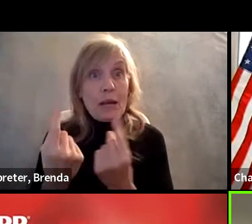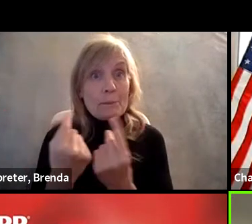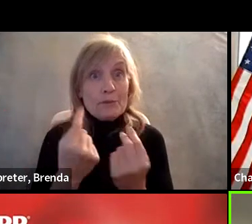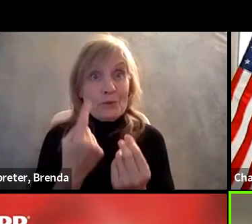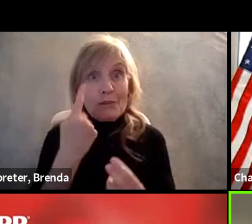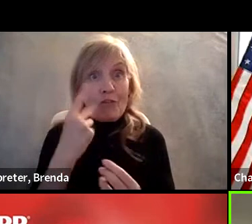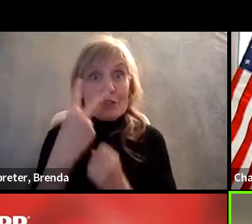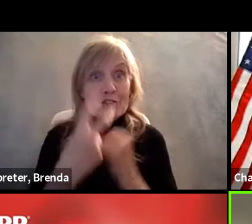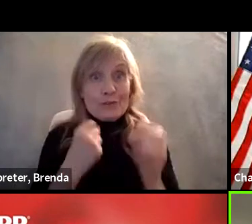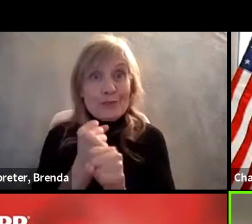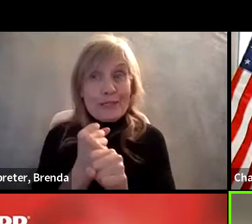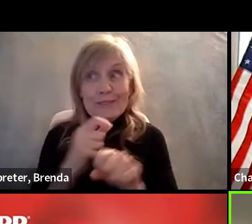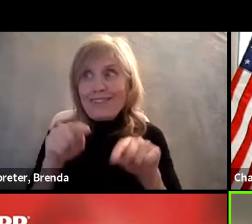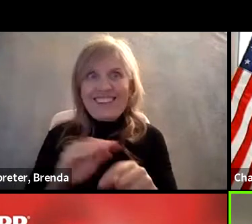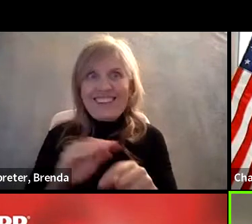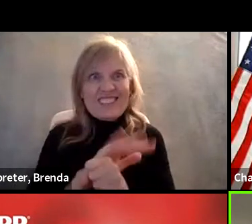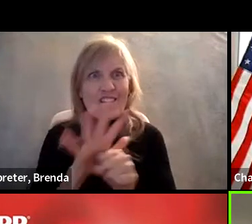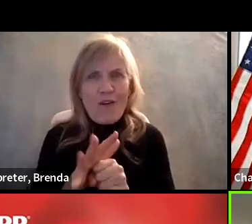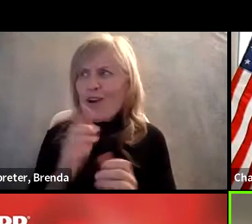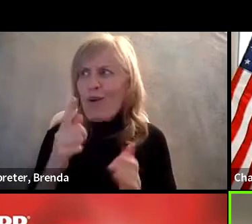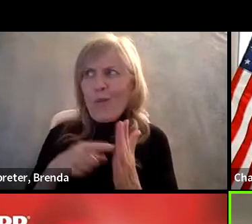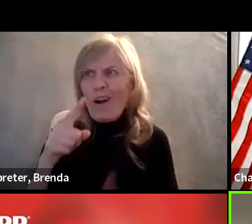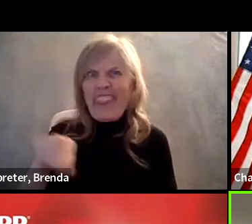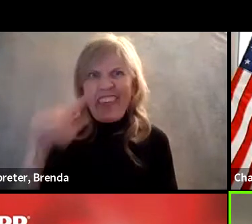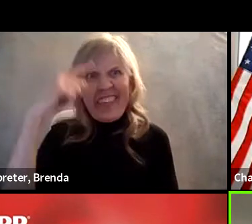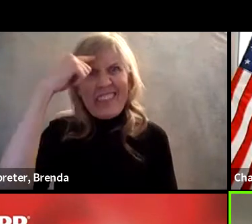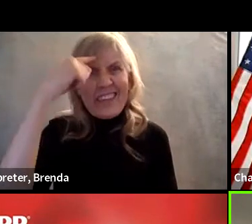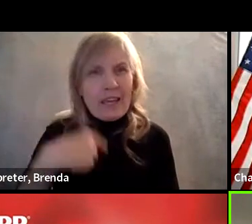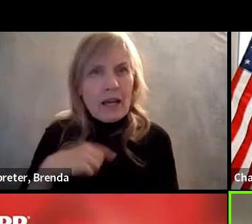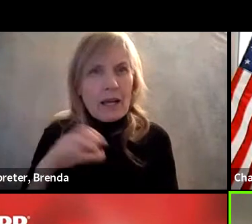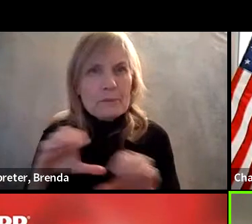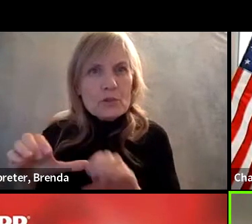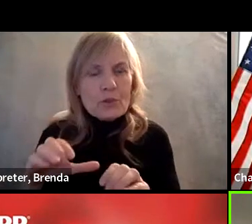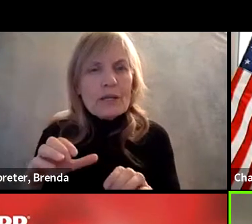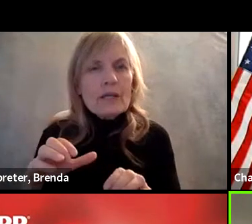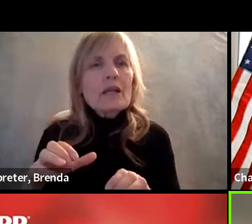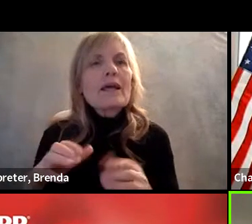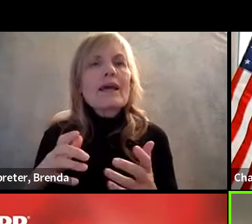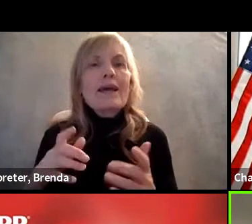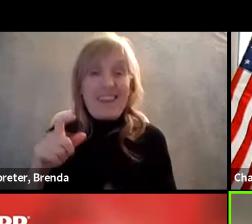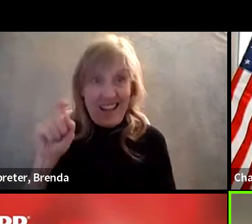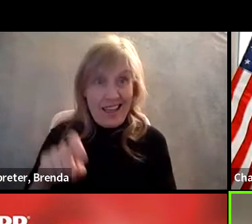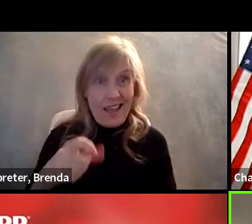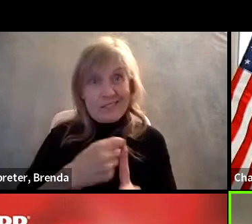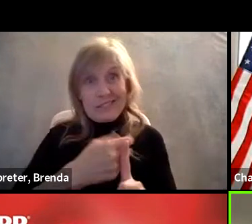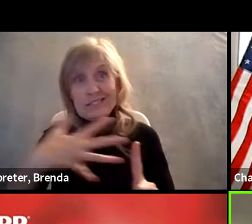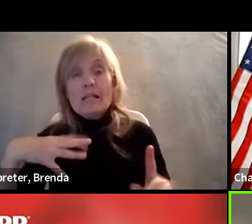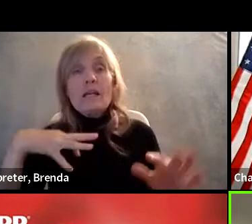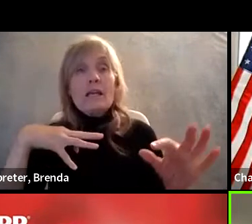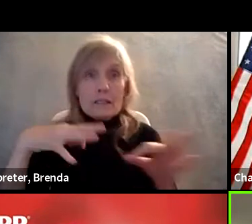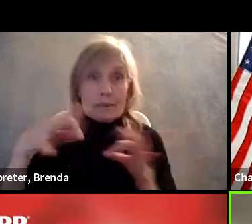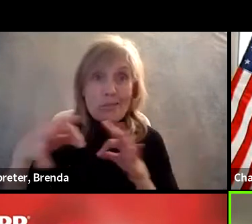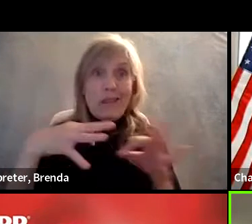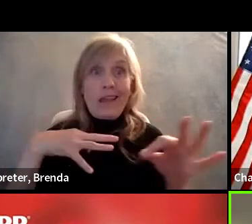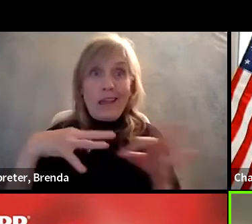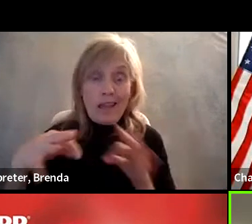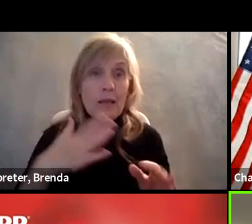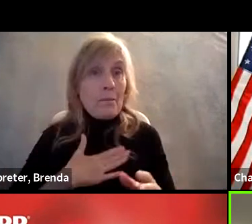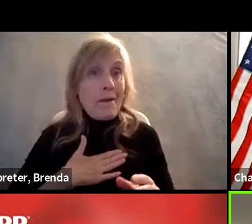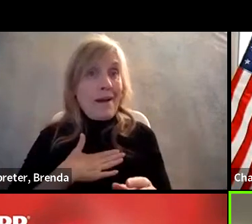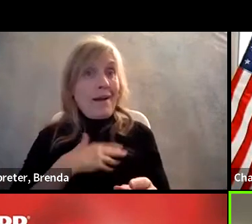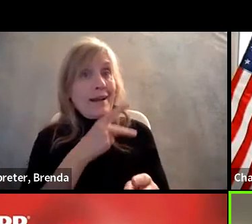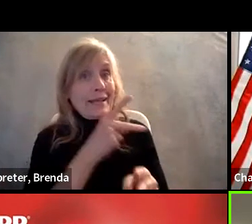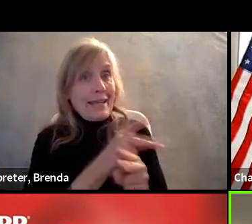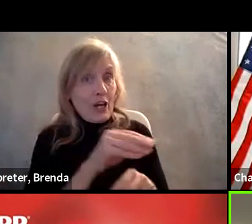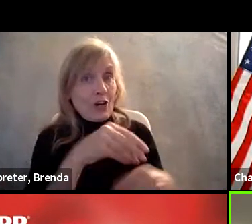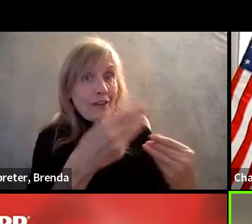pandemic. You know, what do you think, what do they think that I've been doing? Do I actually have to provide explanation for that? Um, and then on the job,